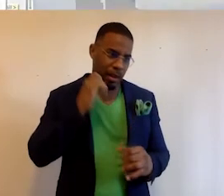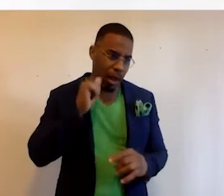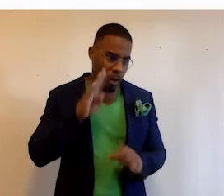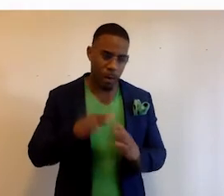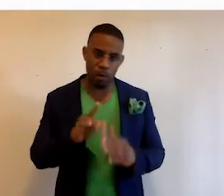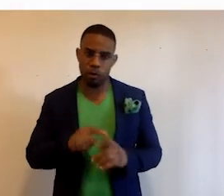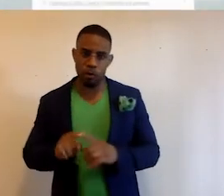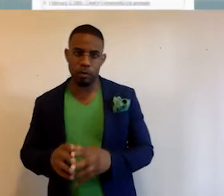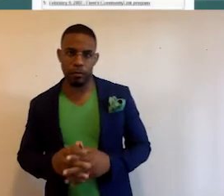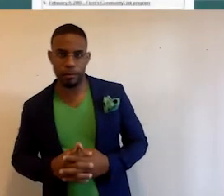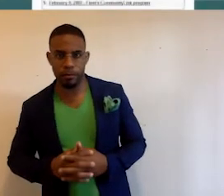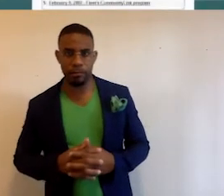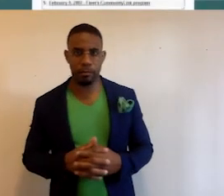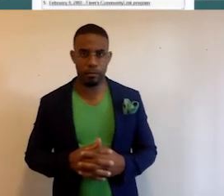too.